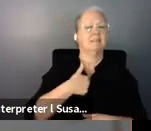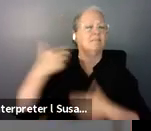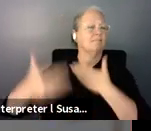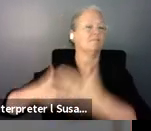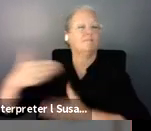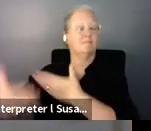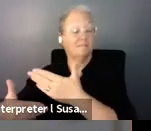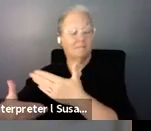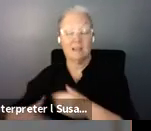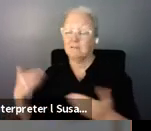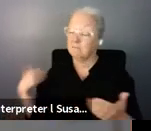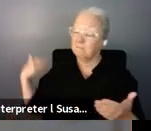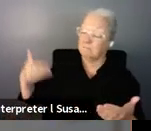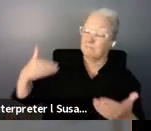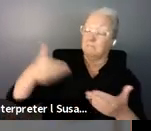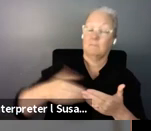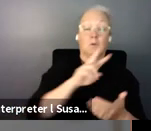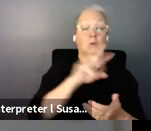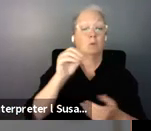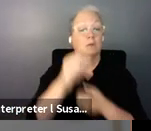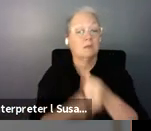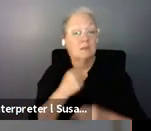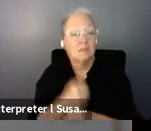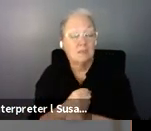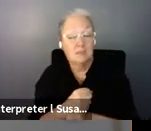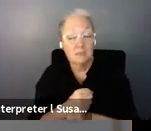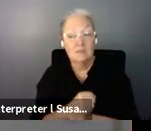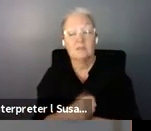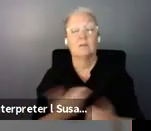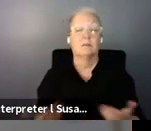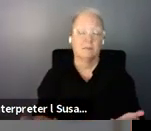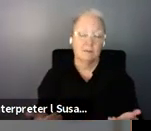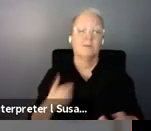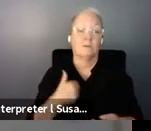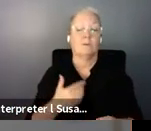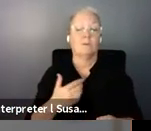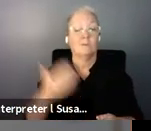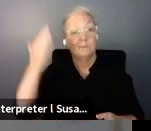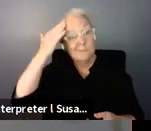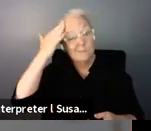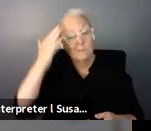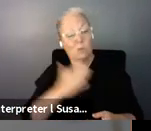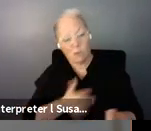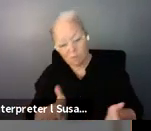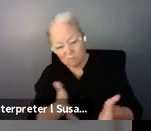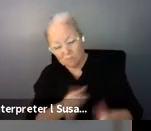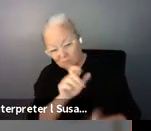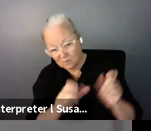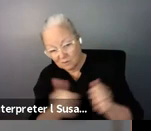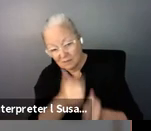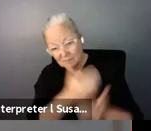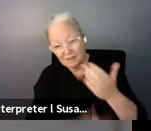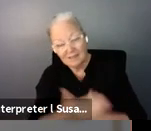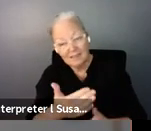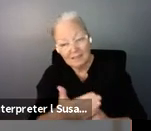learned that any attempt to realize independent living of persons with disabilities can fail if